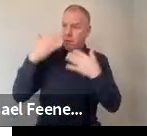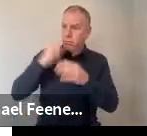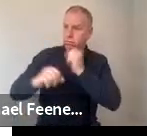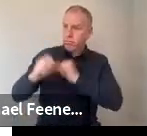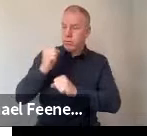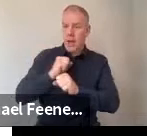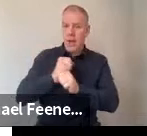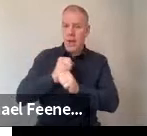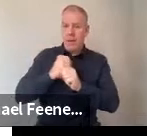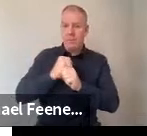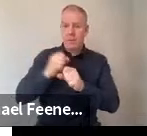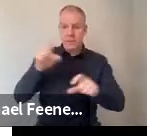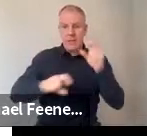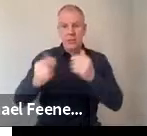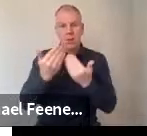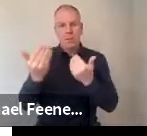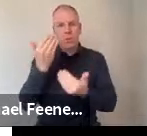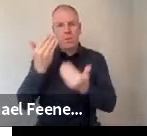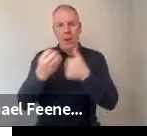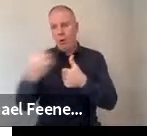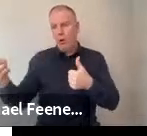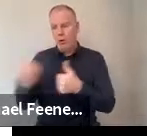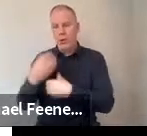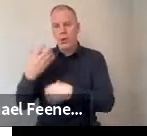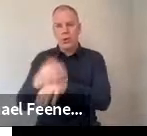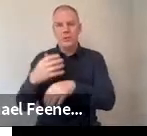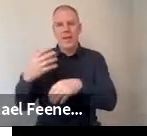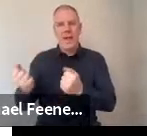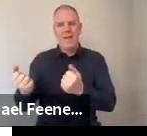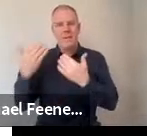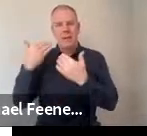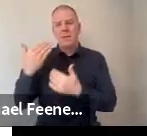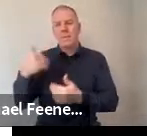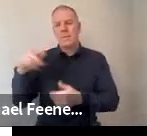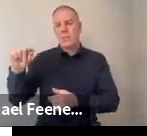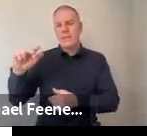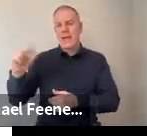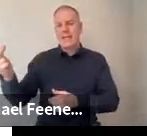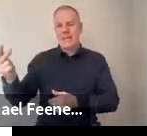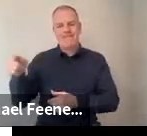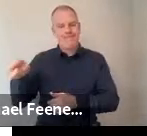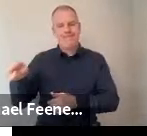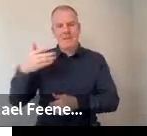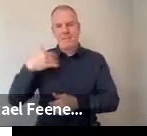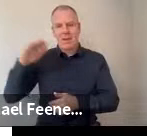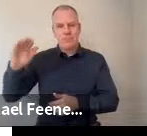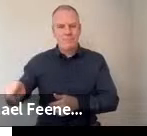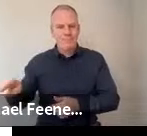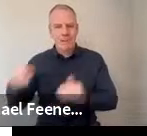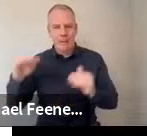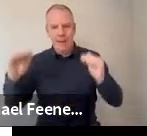to the other countries where we only have data for 2018 for those at this point.